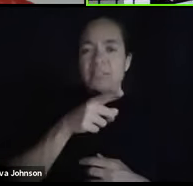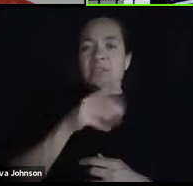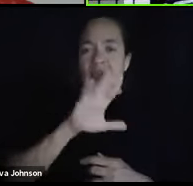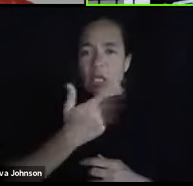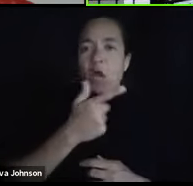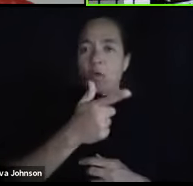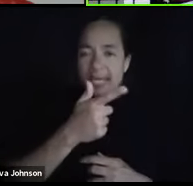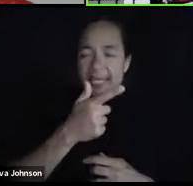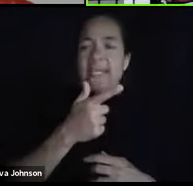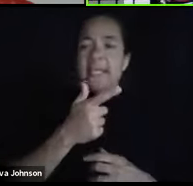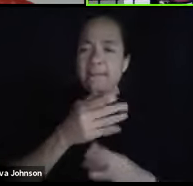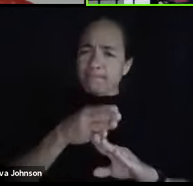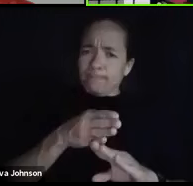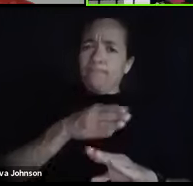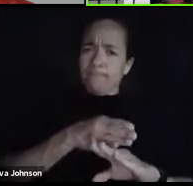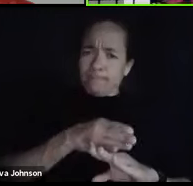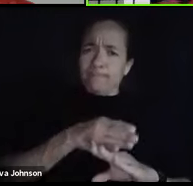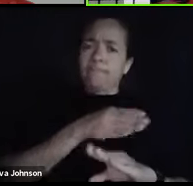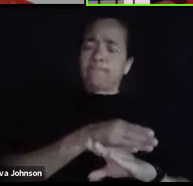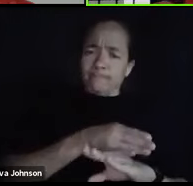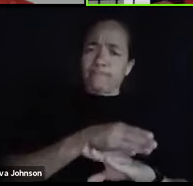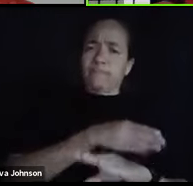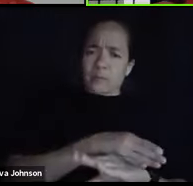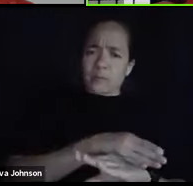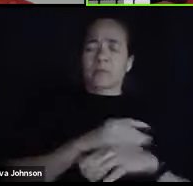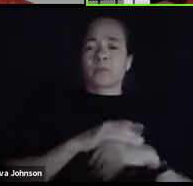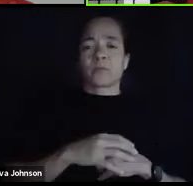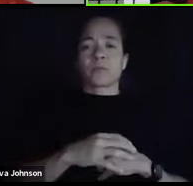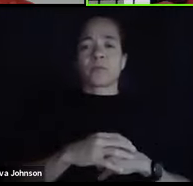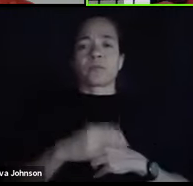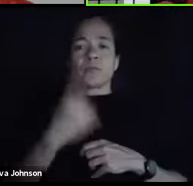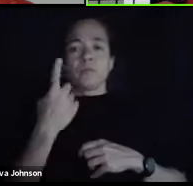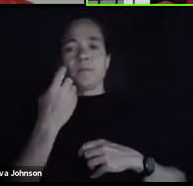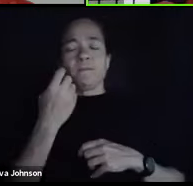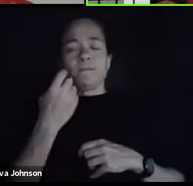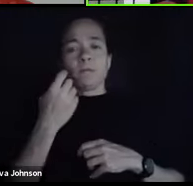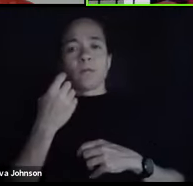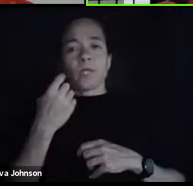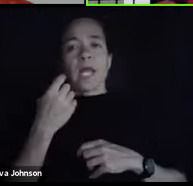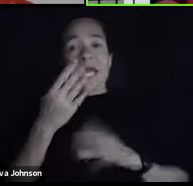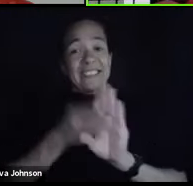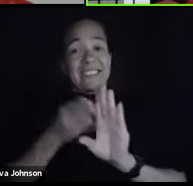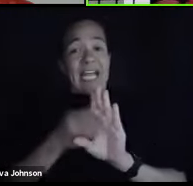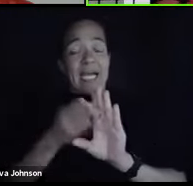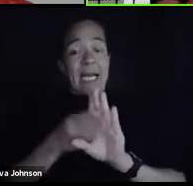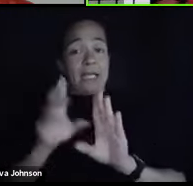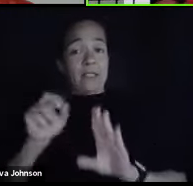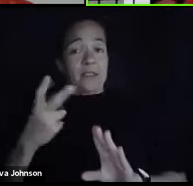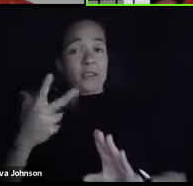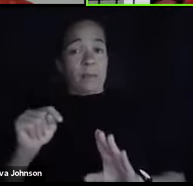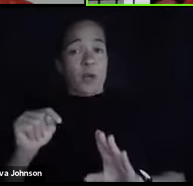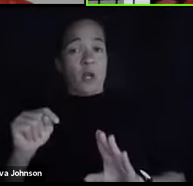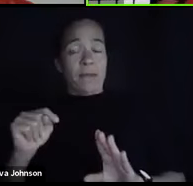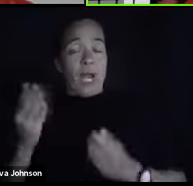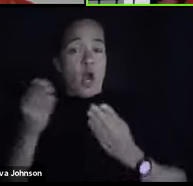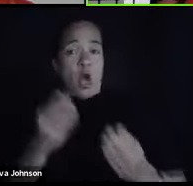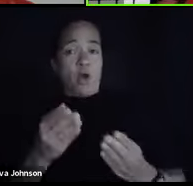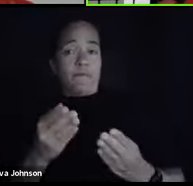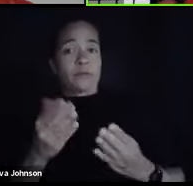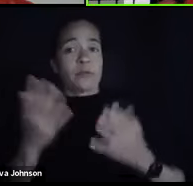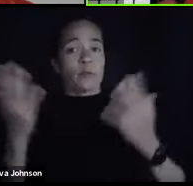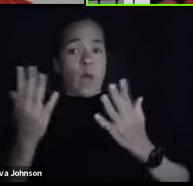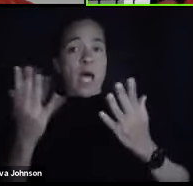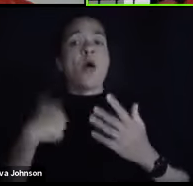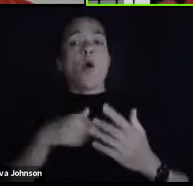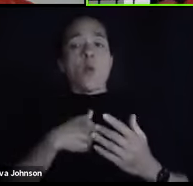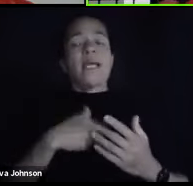were. And one of the things that the psychology department offers, and we'll still do so, and we're working on